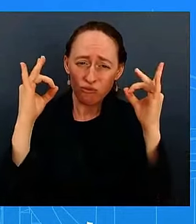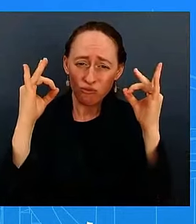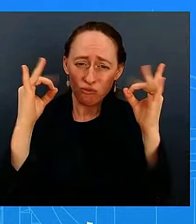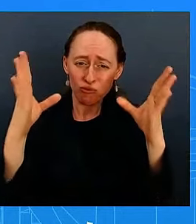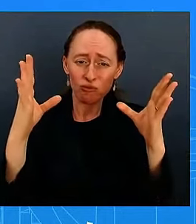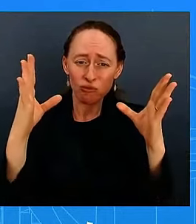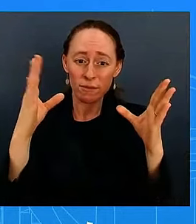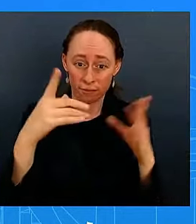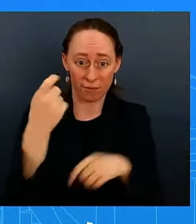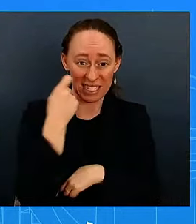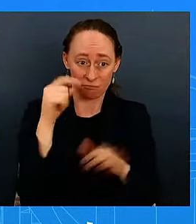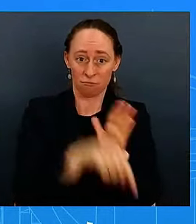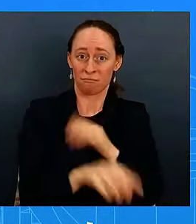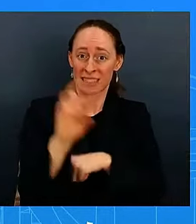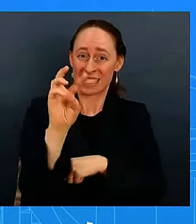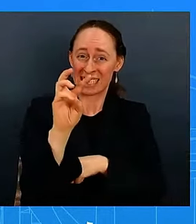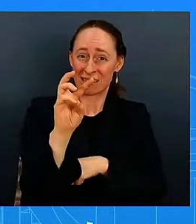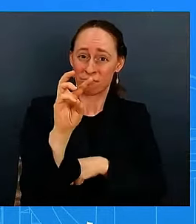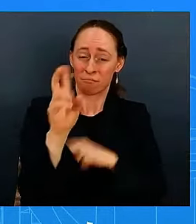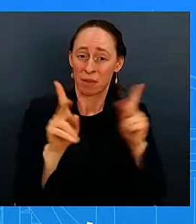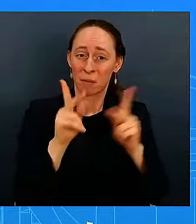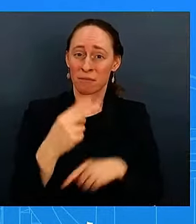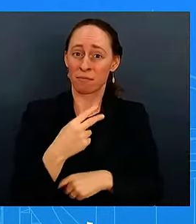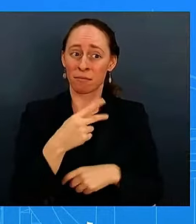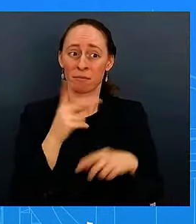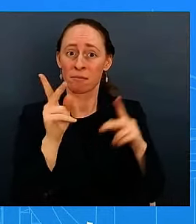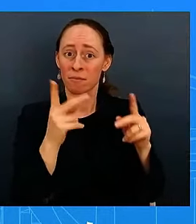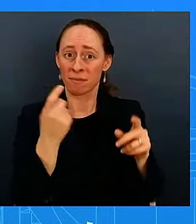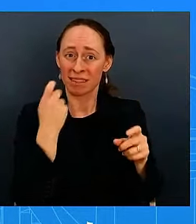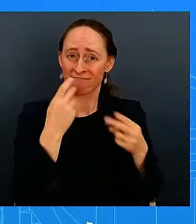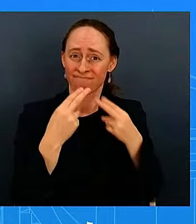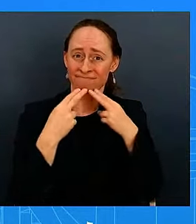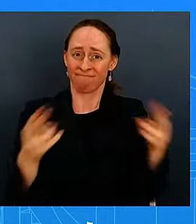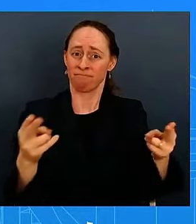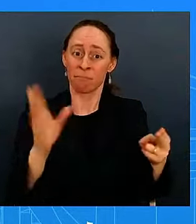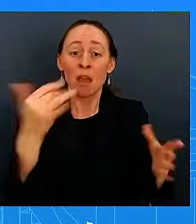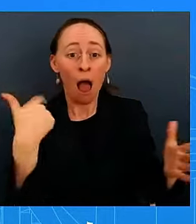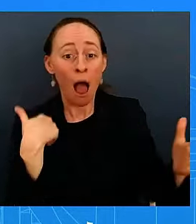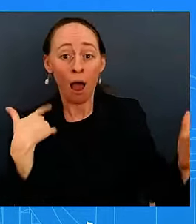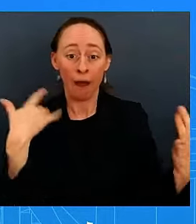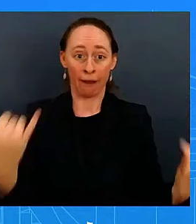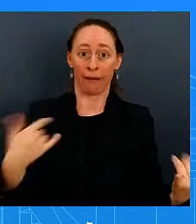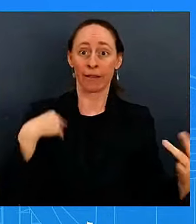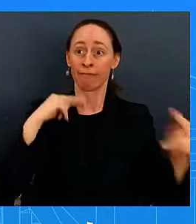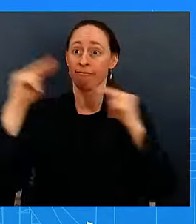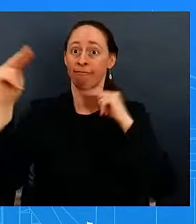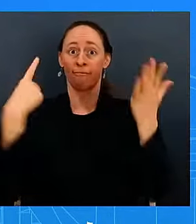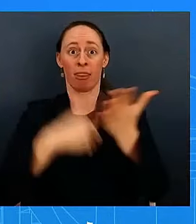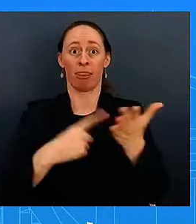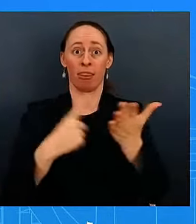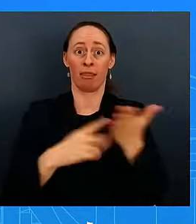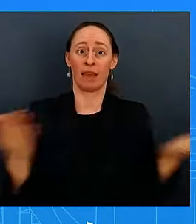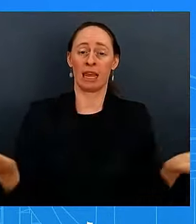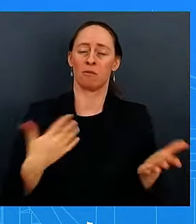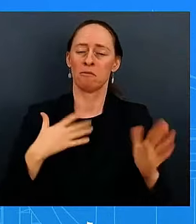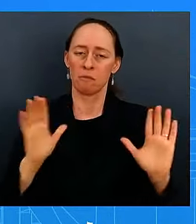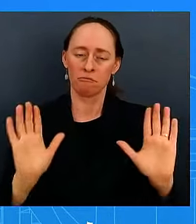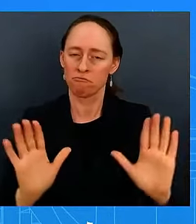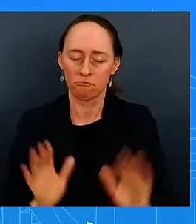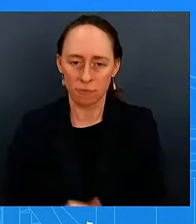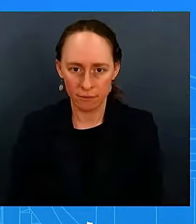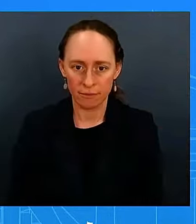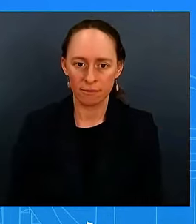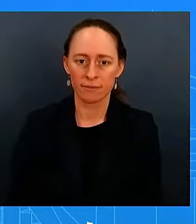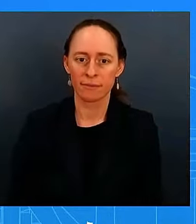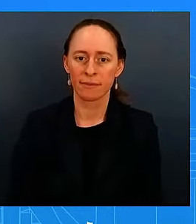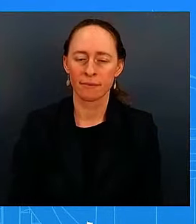negotiate from here but we are going to continue to have those discussions just asking if you can confirm that there was a new proposal shared with